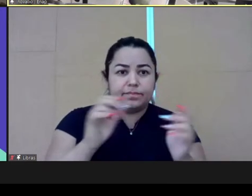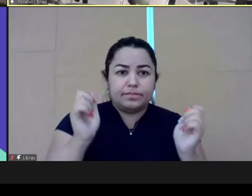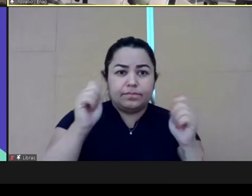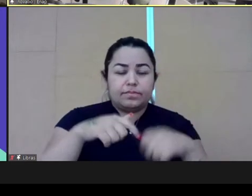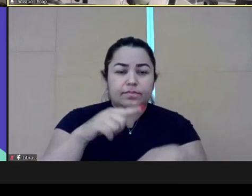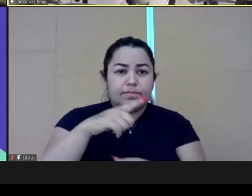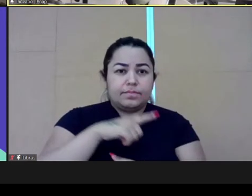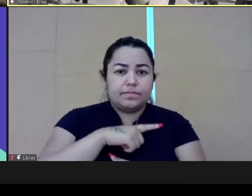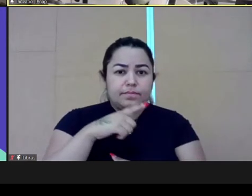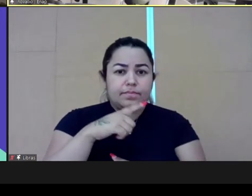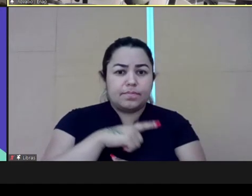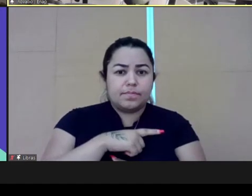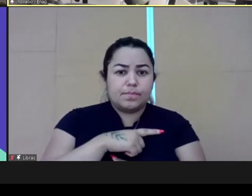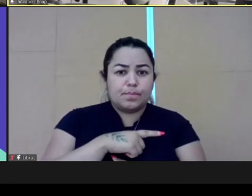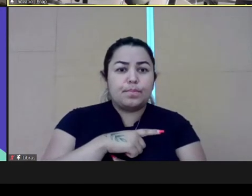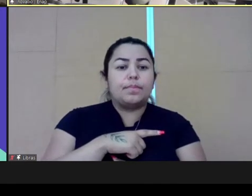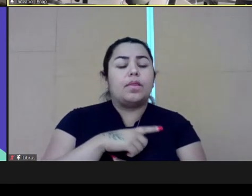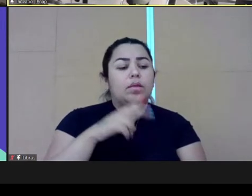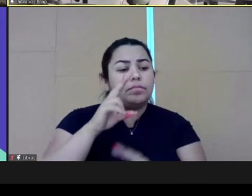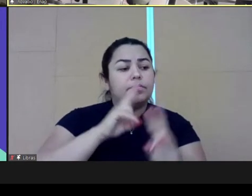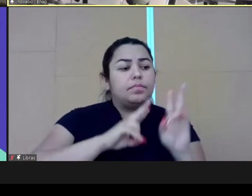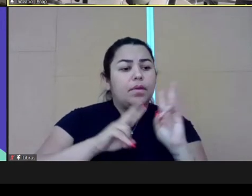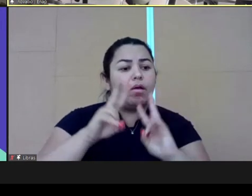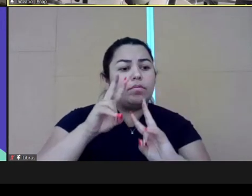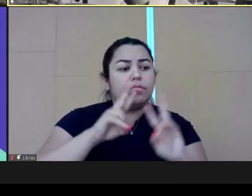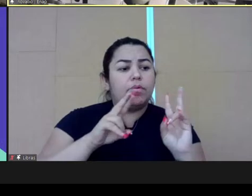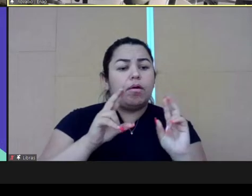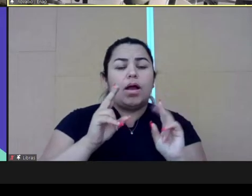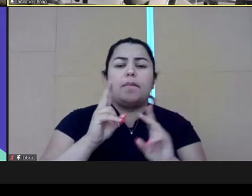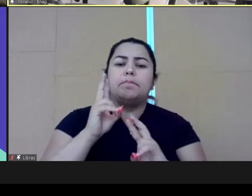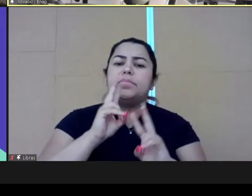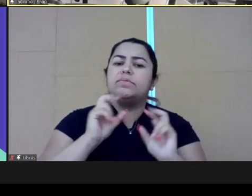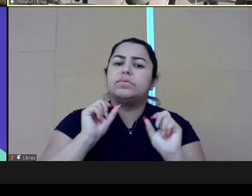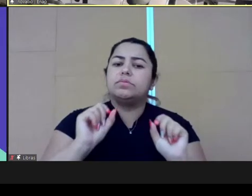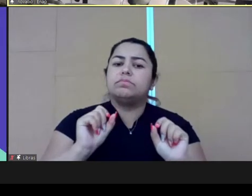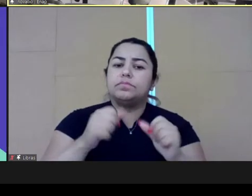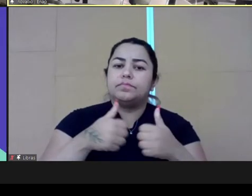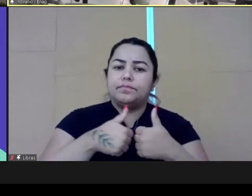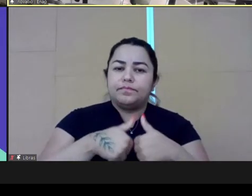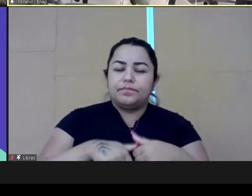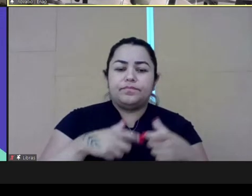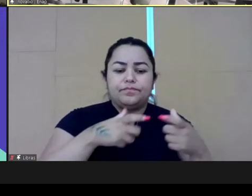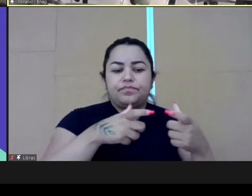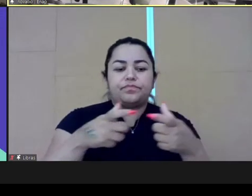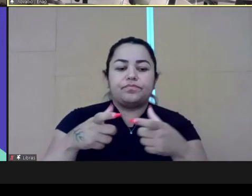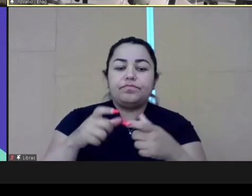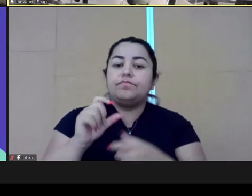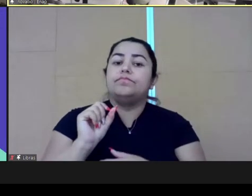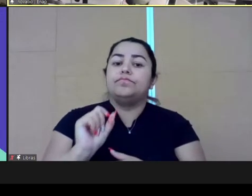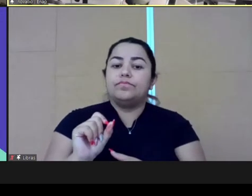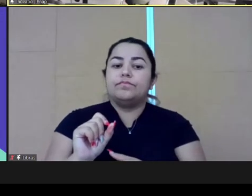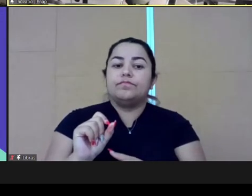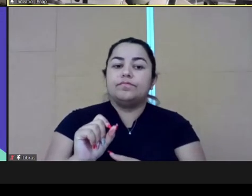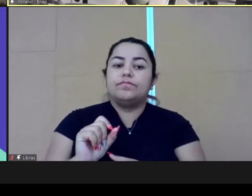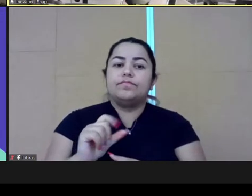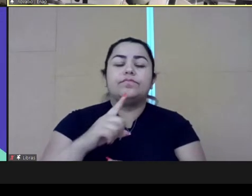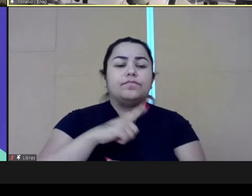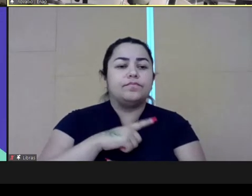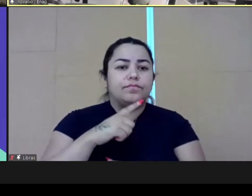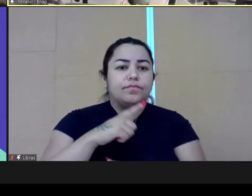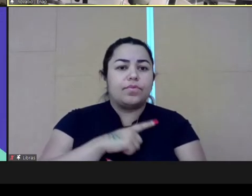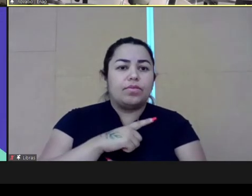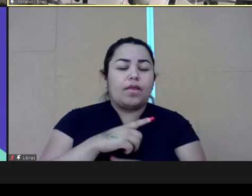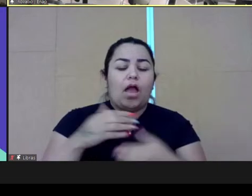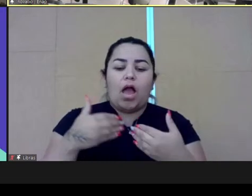what the leadership needs to have. That's what I see. It's my view being this place.